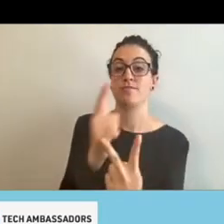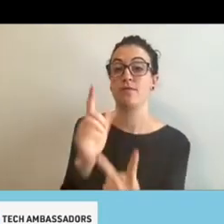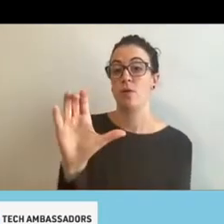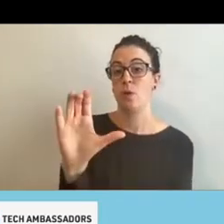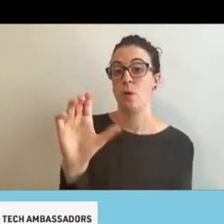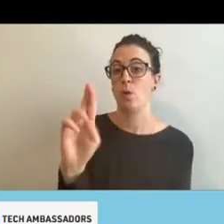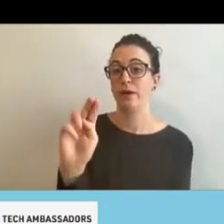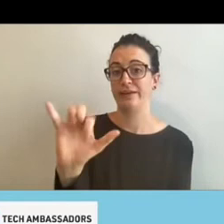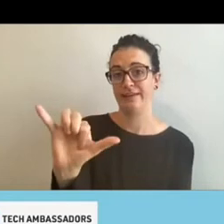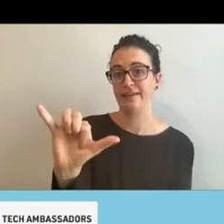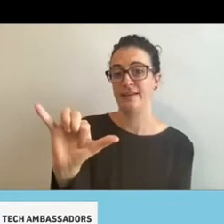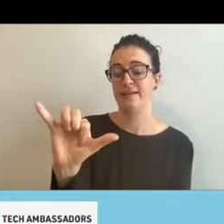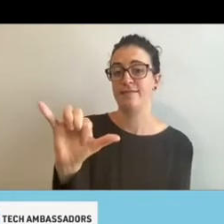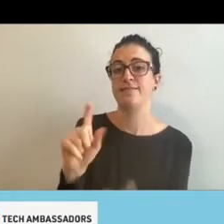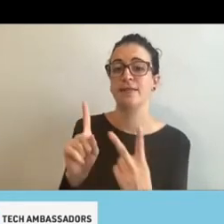Um,